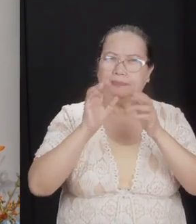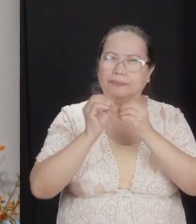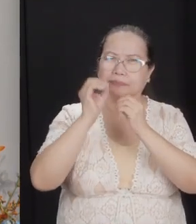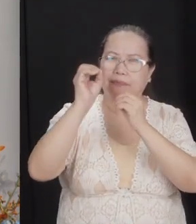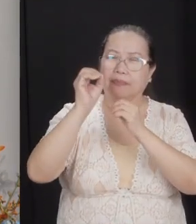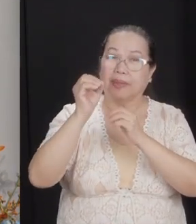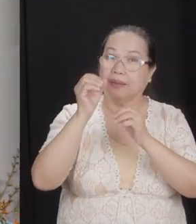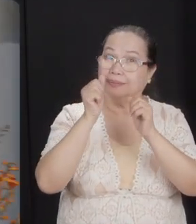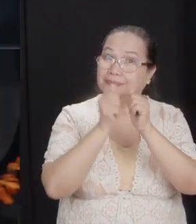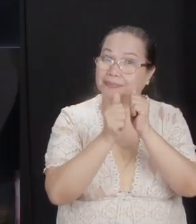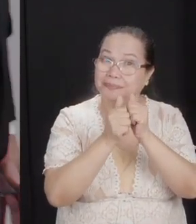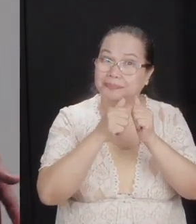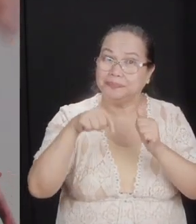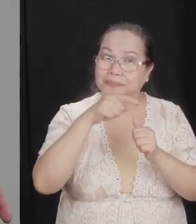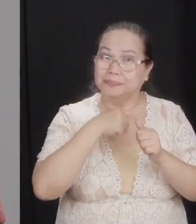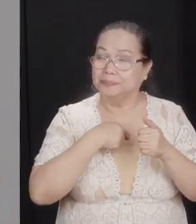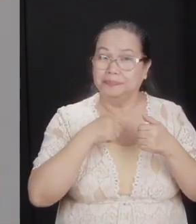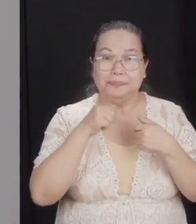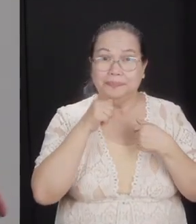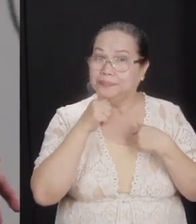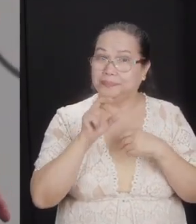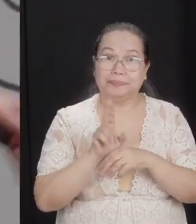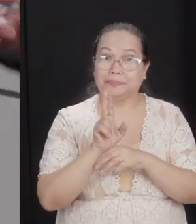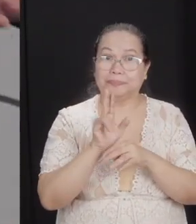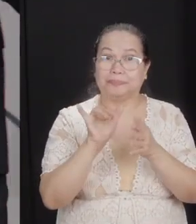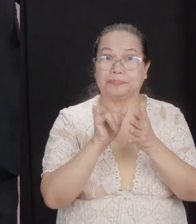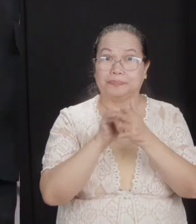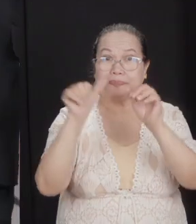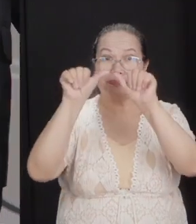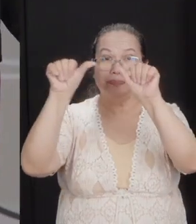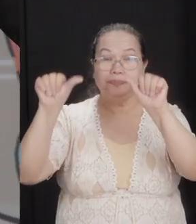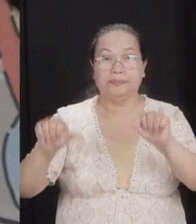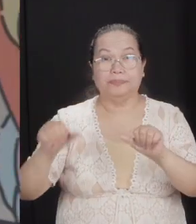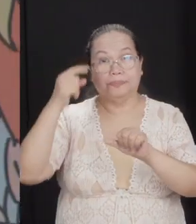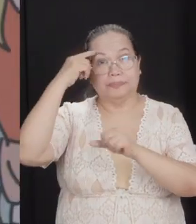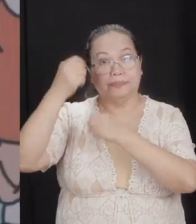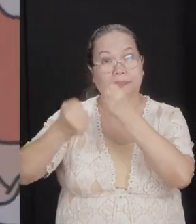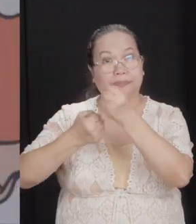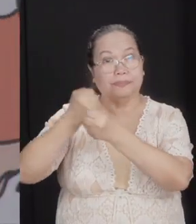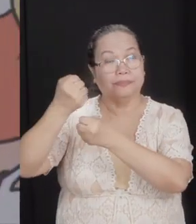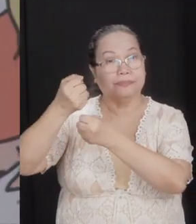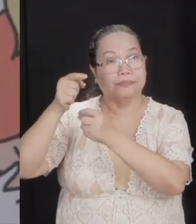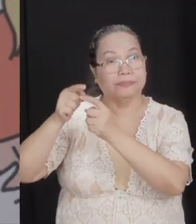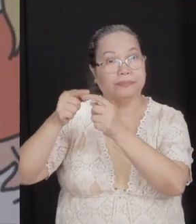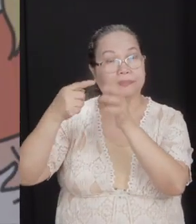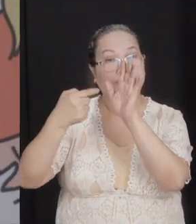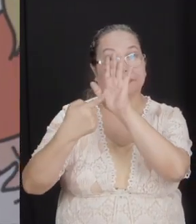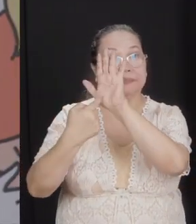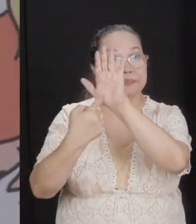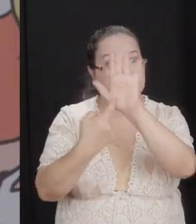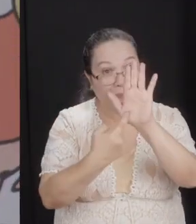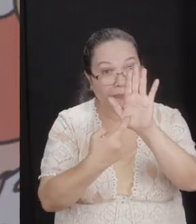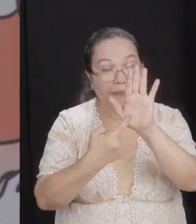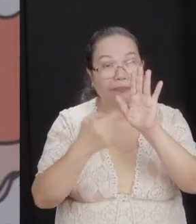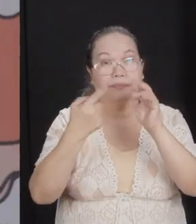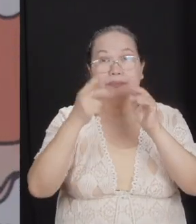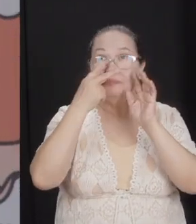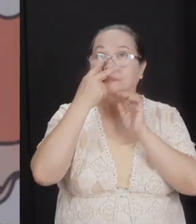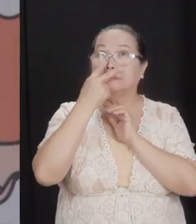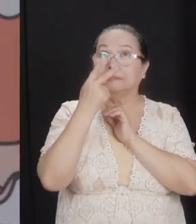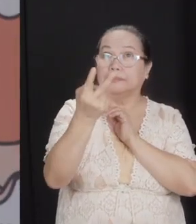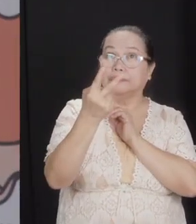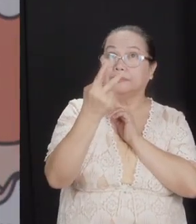In other words, we are not going to use that altar for sacrifice. It's just a visual aid, a visual